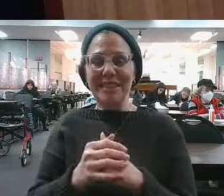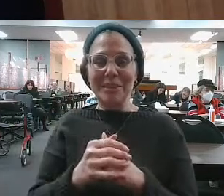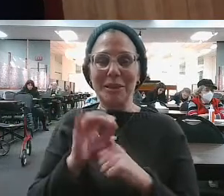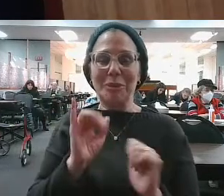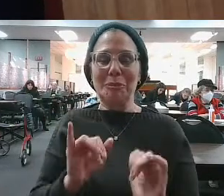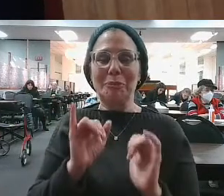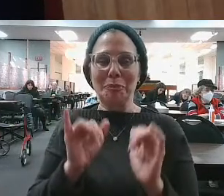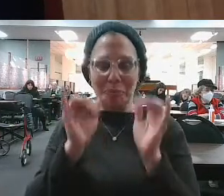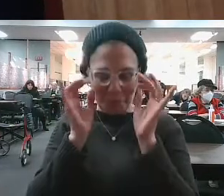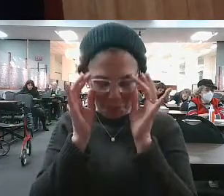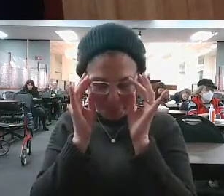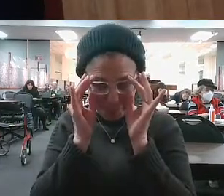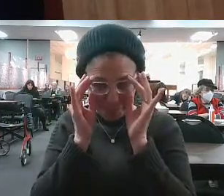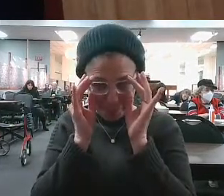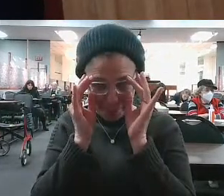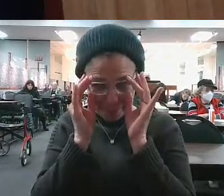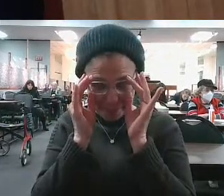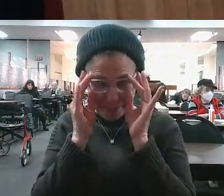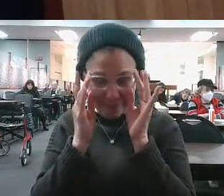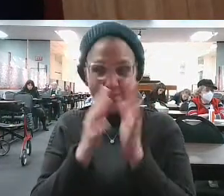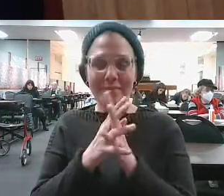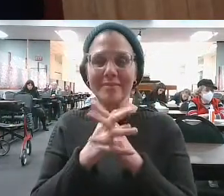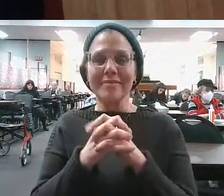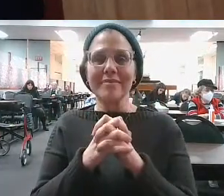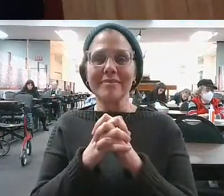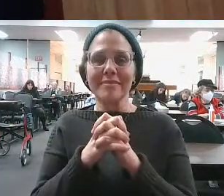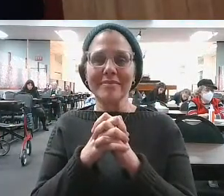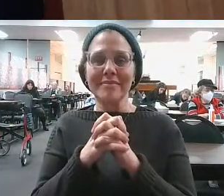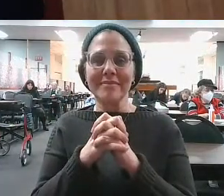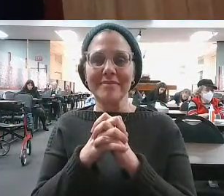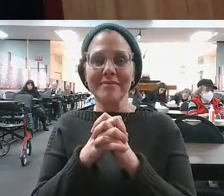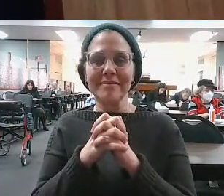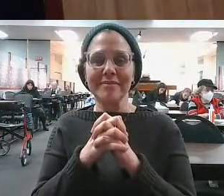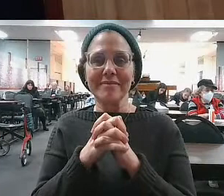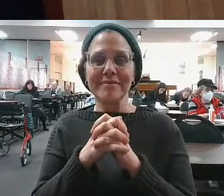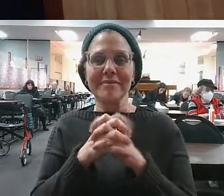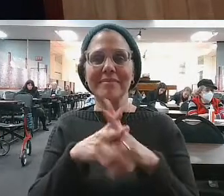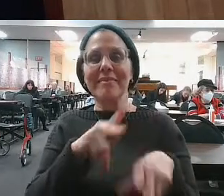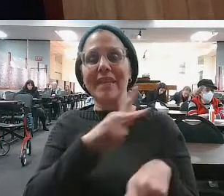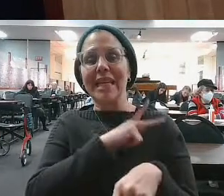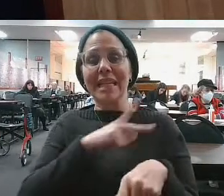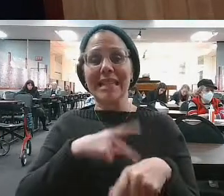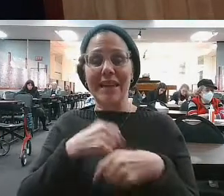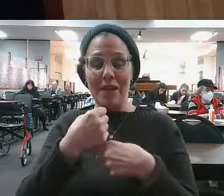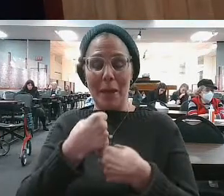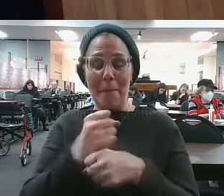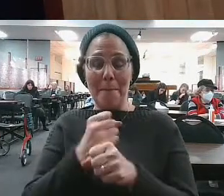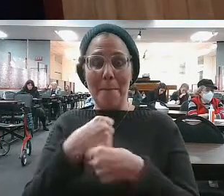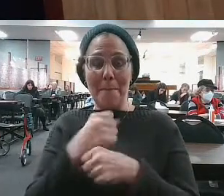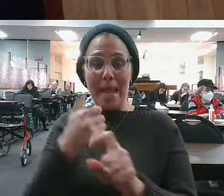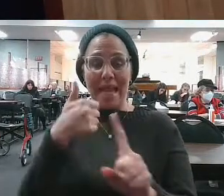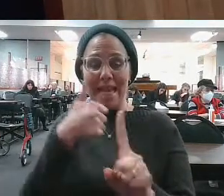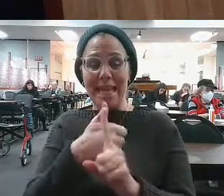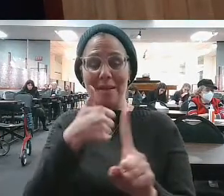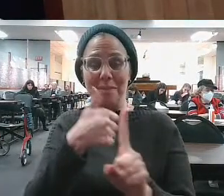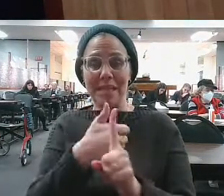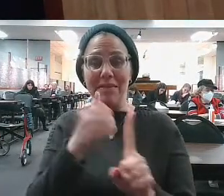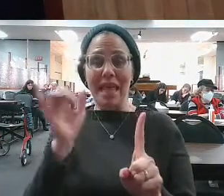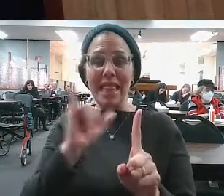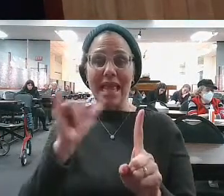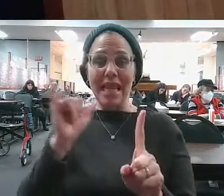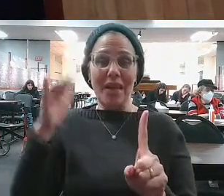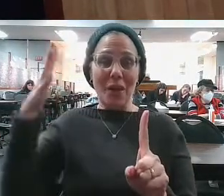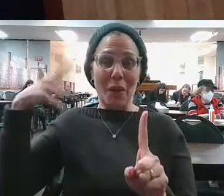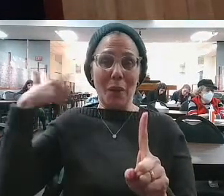'Chabaz L'davr Yachbel. Ba'ashto Satam Avakesh? Asa Atzmo Kishoteh. David HaMelech made himself like an insane